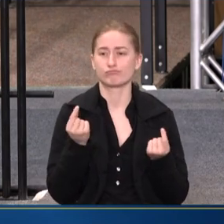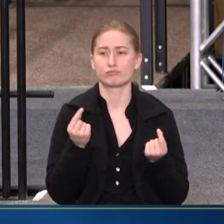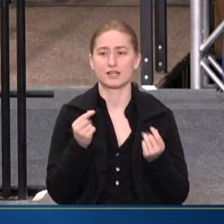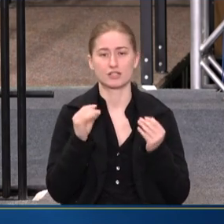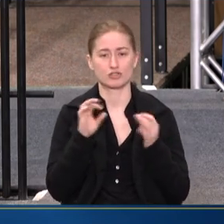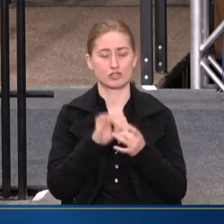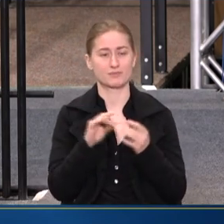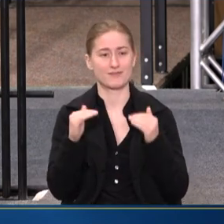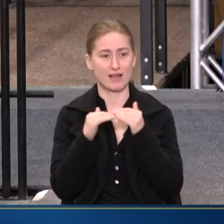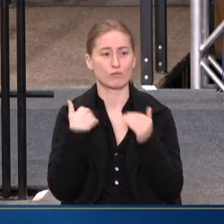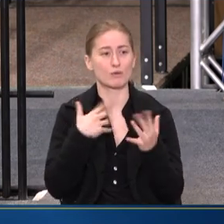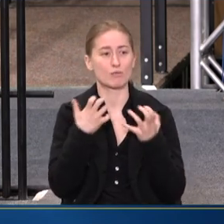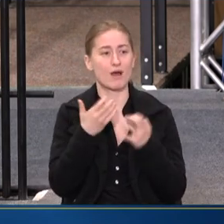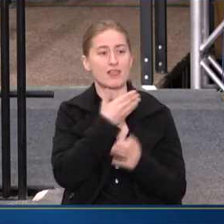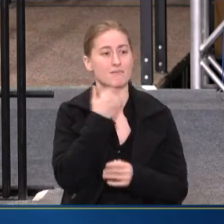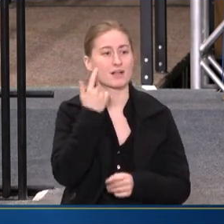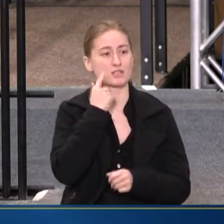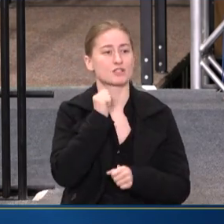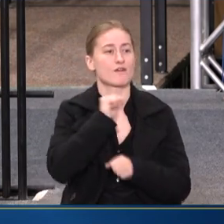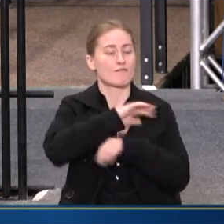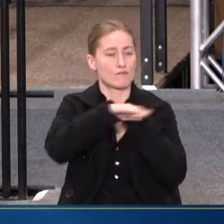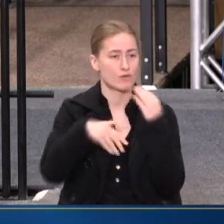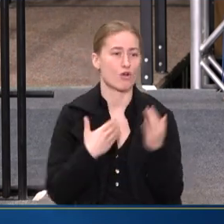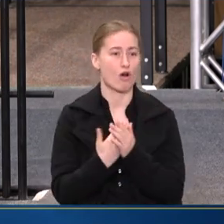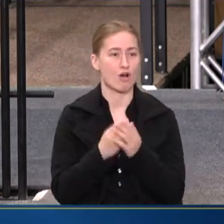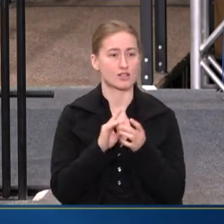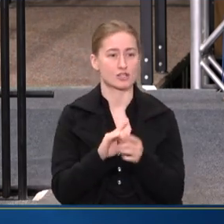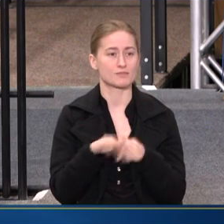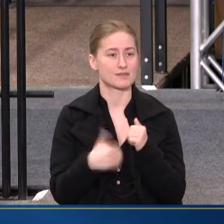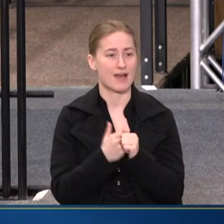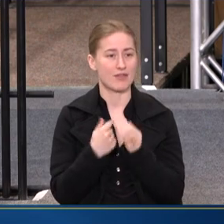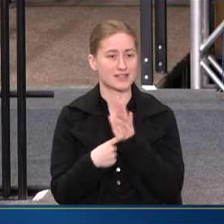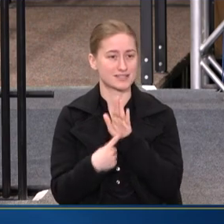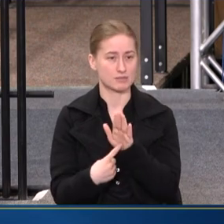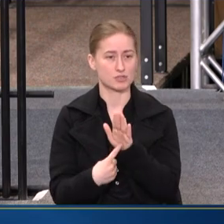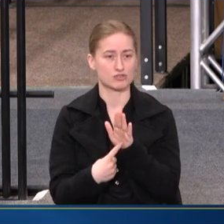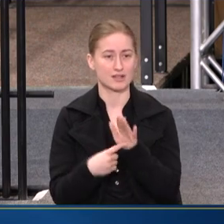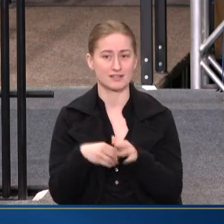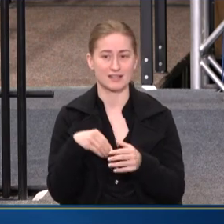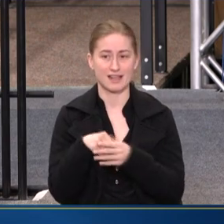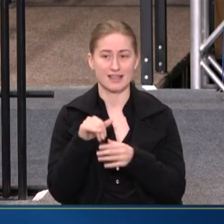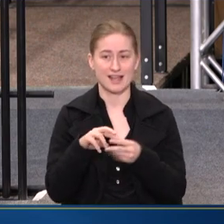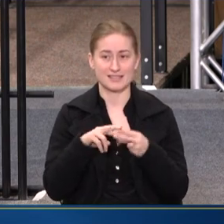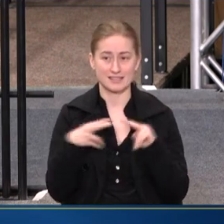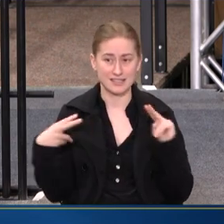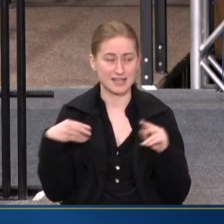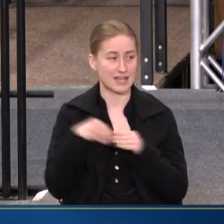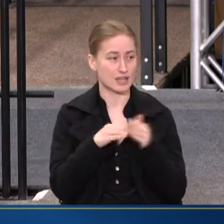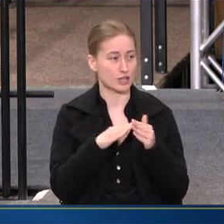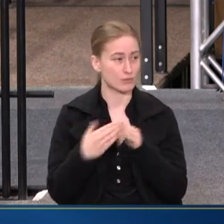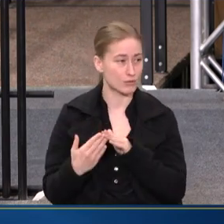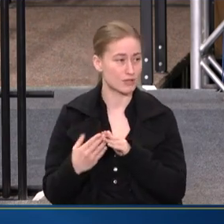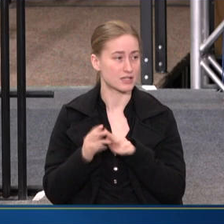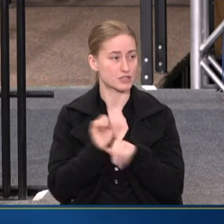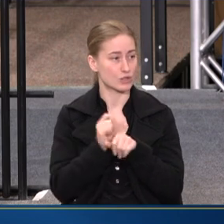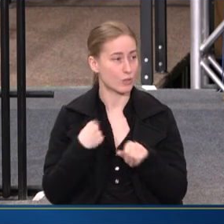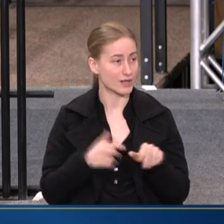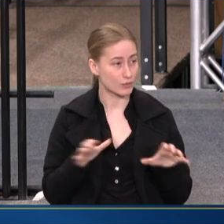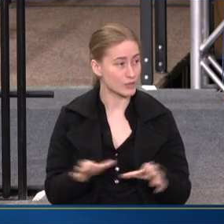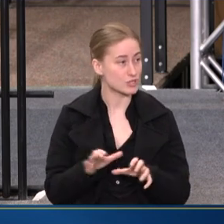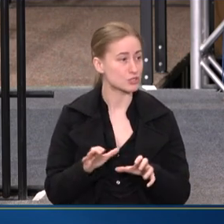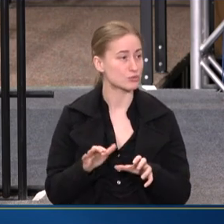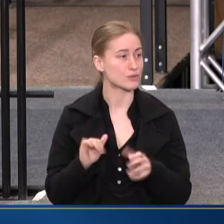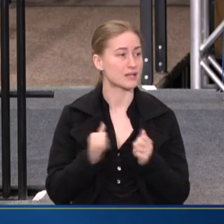WE WANT THE BEST FOR ALL. AND IN TERMS OF HOW THAT'S DEMONSTRATED IS IN THAT DNA IN THE COMMUNITIES AND THE WORK THAT WE'RE DOING